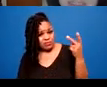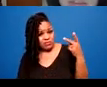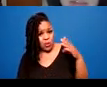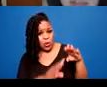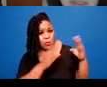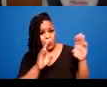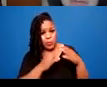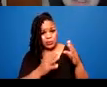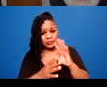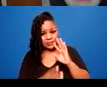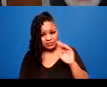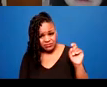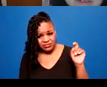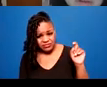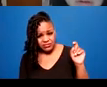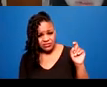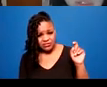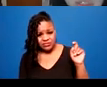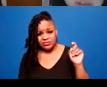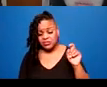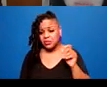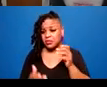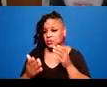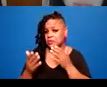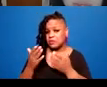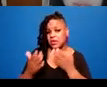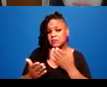Is it still happening, everybody? If you could let me know in the chat.